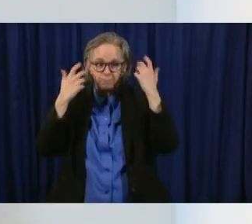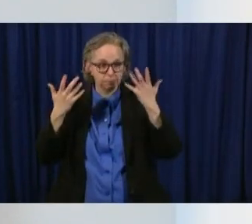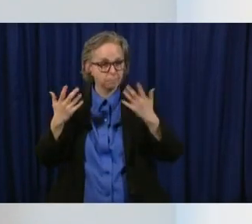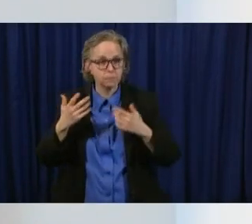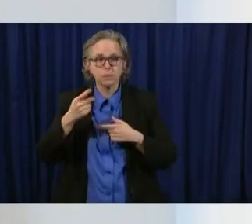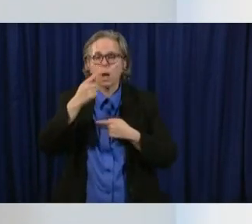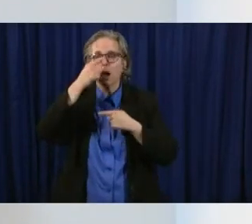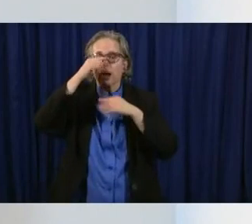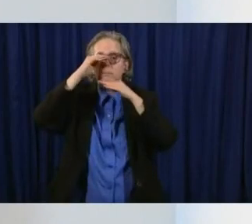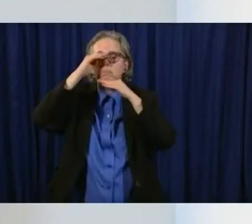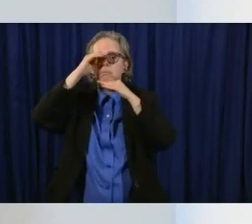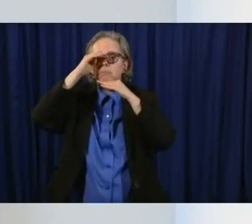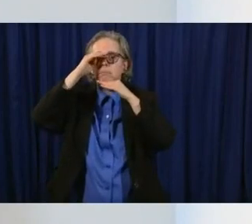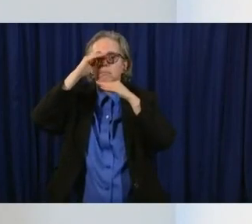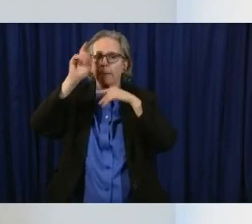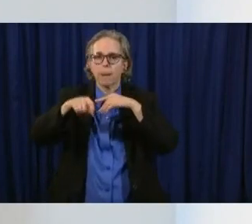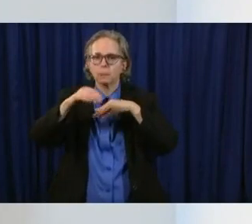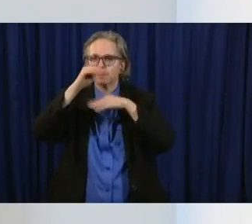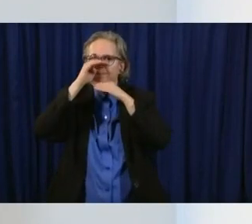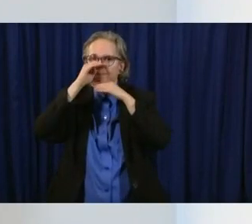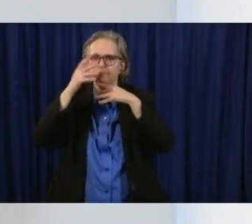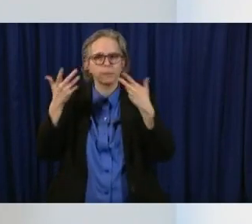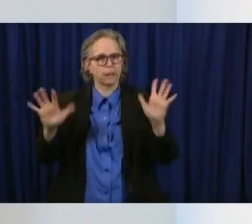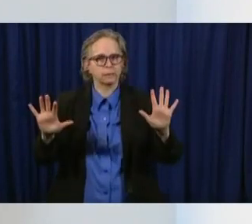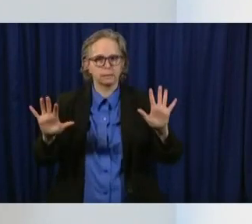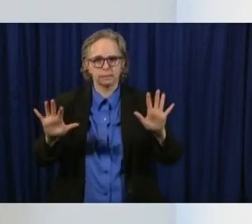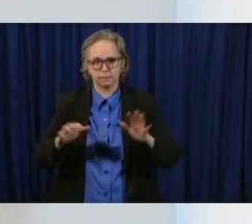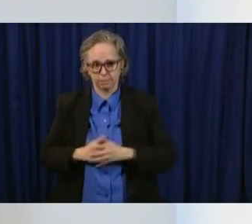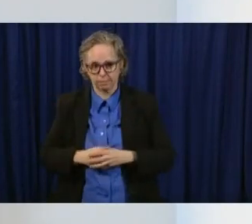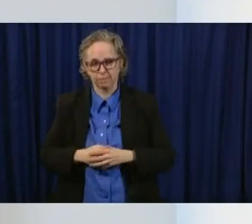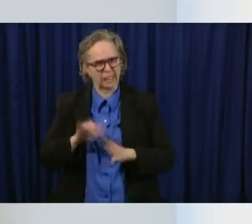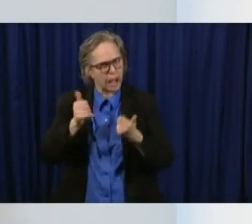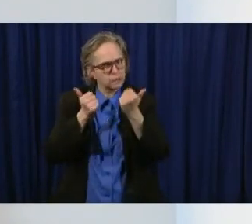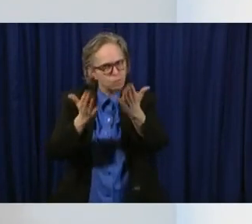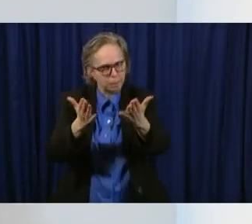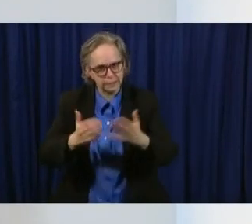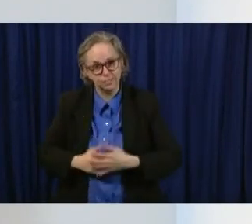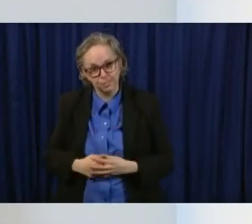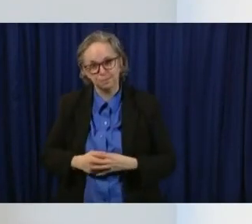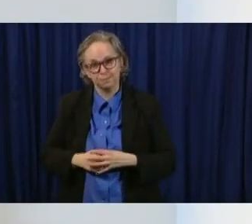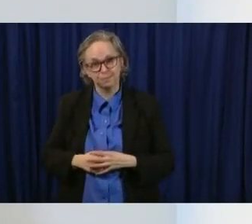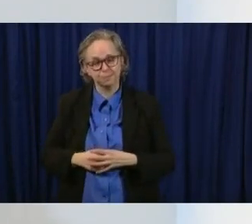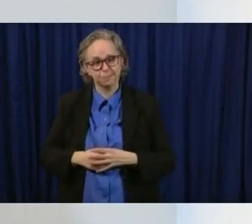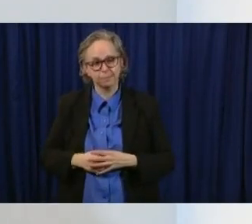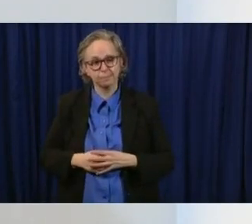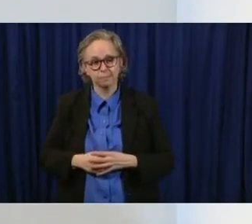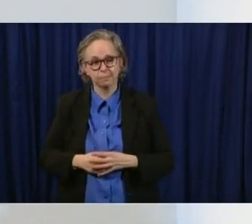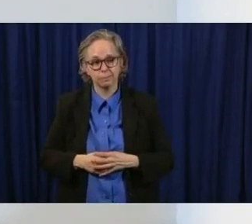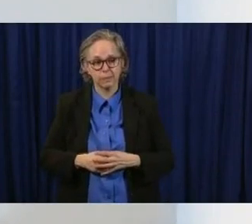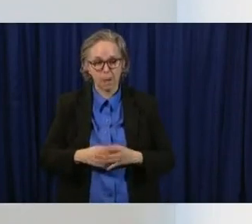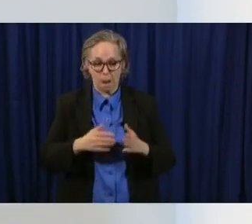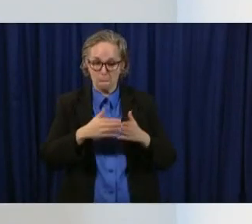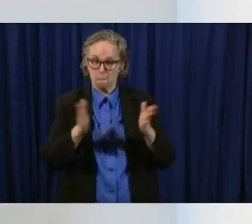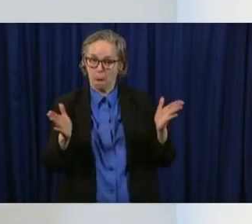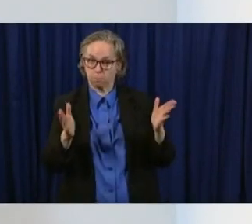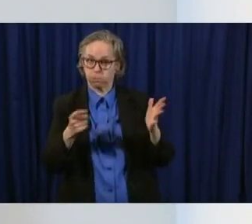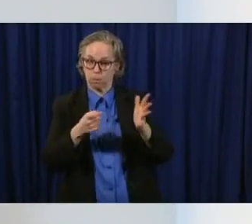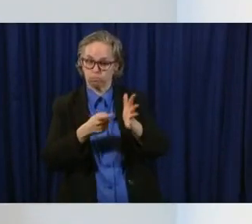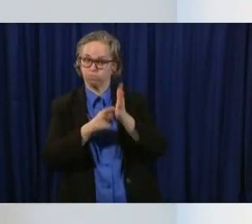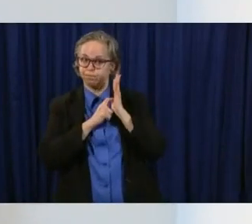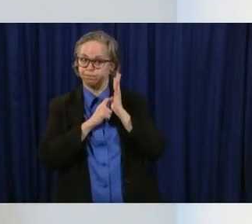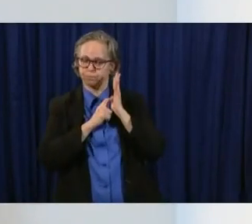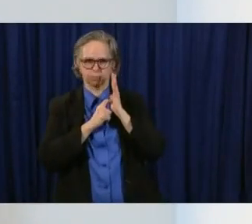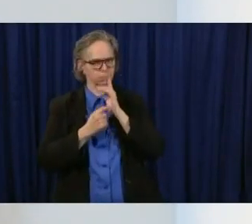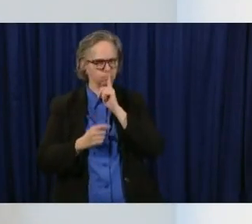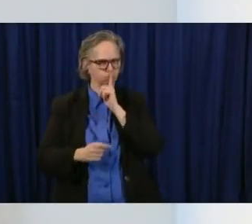is what what the recommendation uh in the order is there's not a public mandate that when you walk out of your house we can't we can't